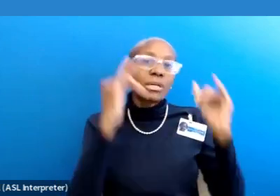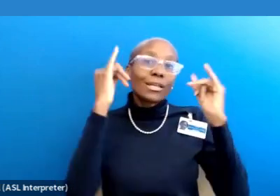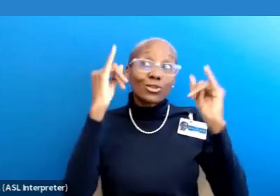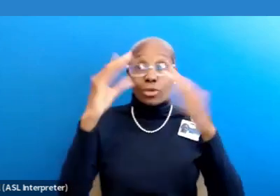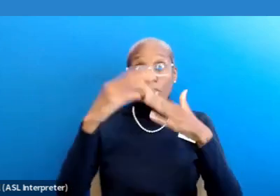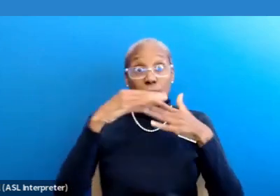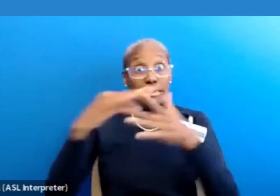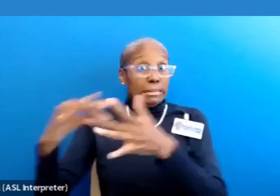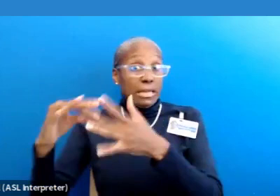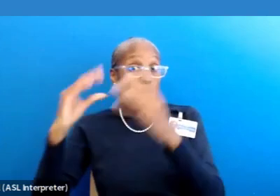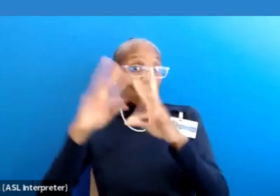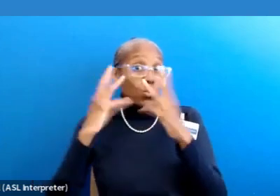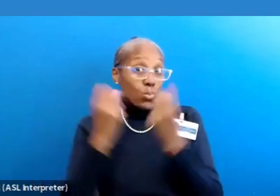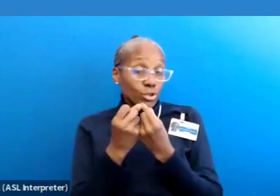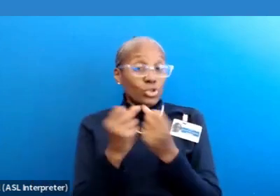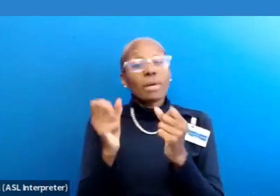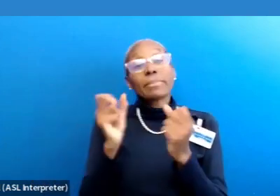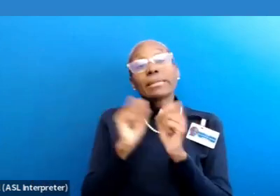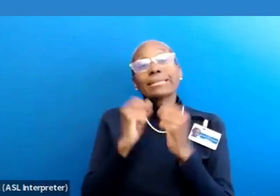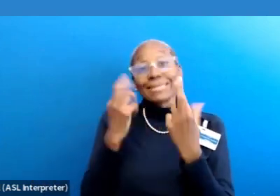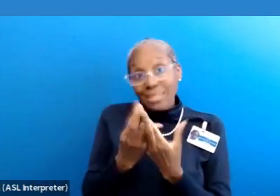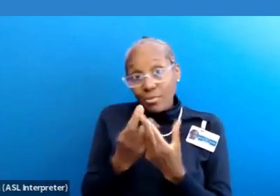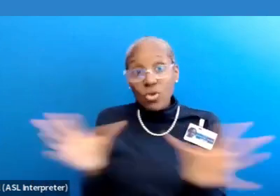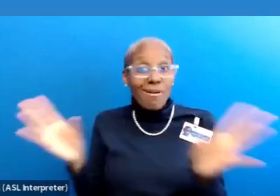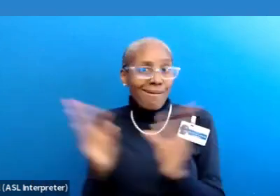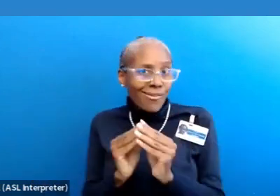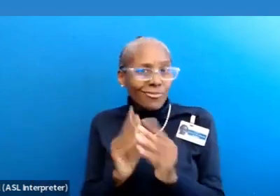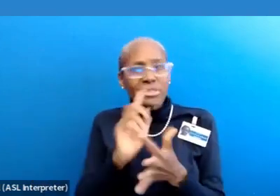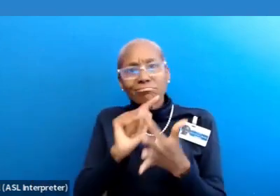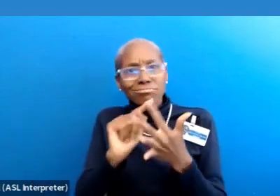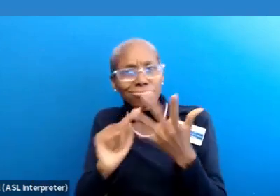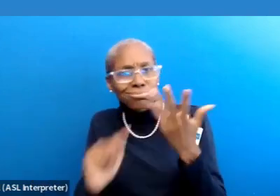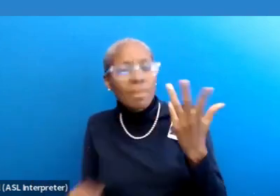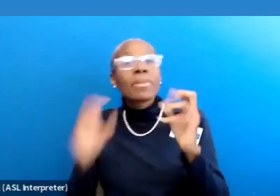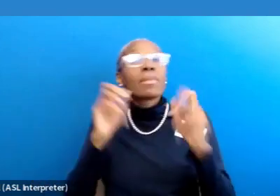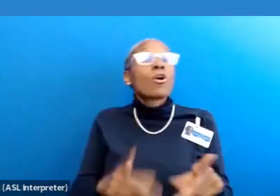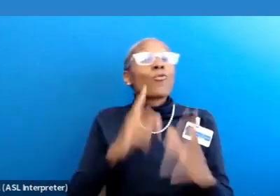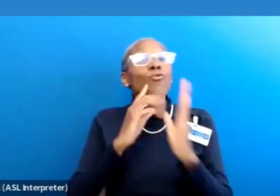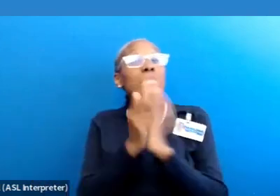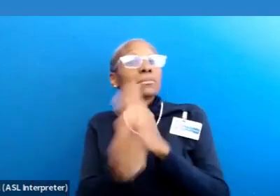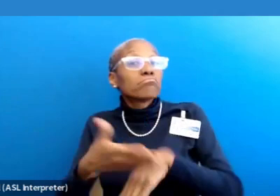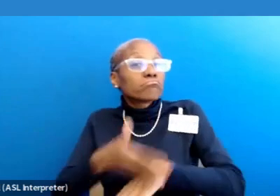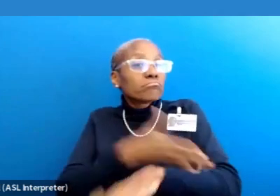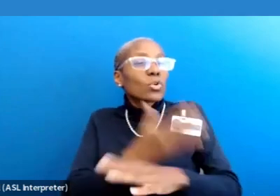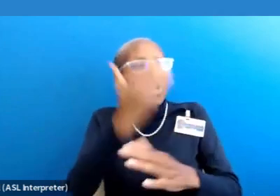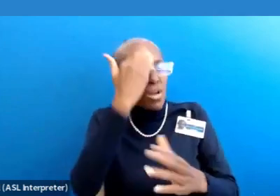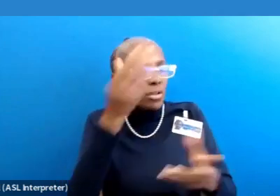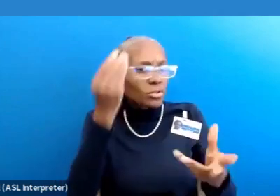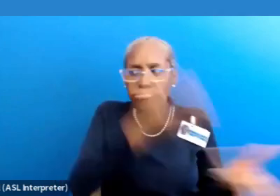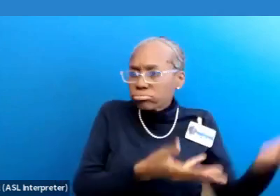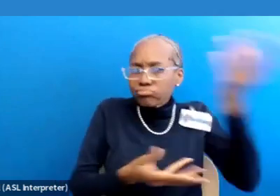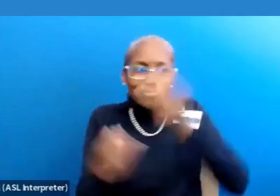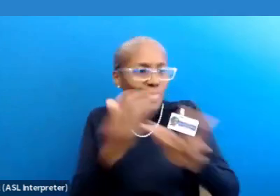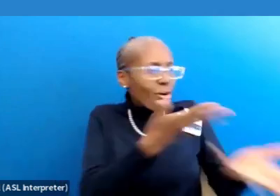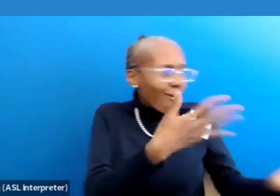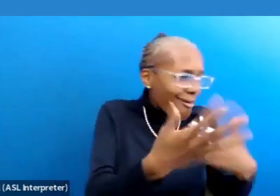workshops, seminars, seminars, and conferences, all of which provide opportunities for skill enhancement and knowledge exchange. Learning